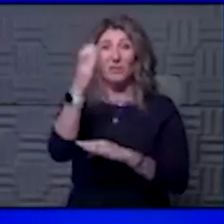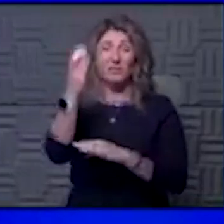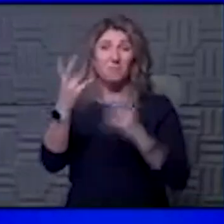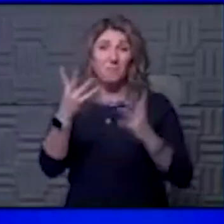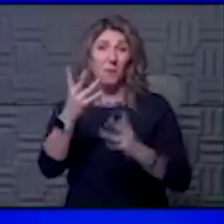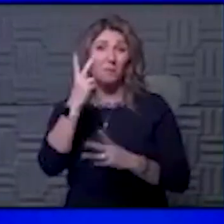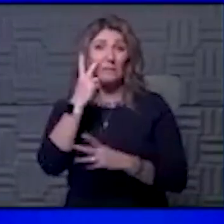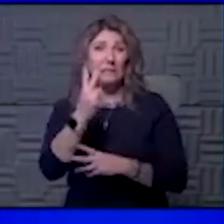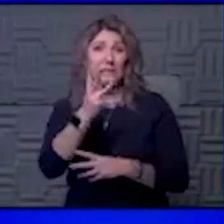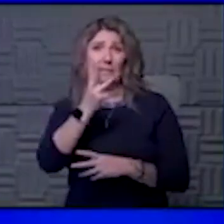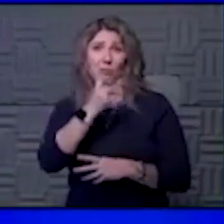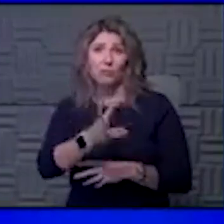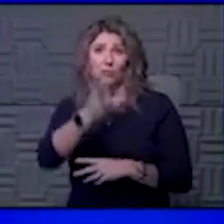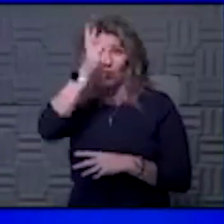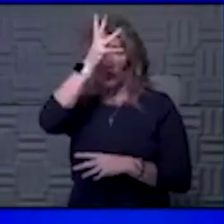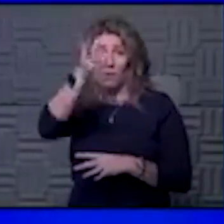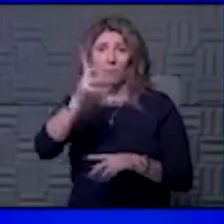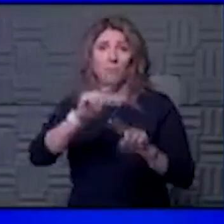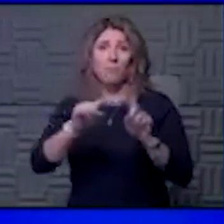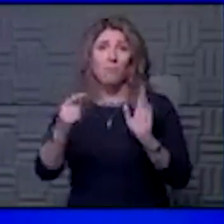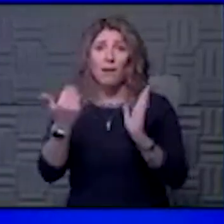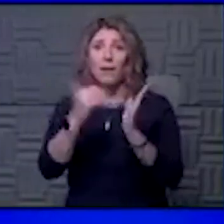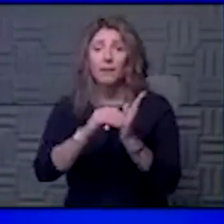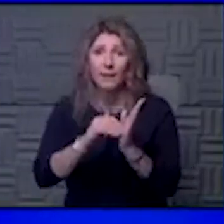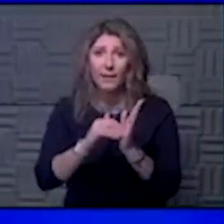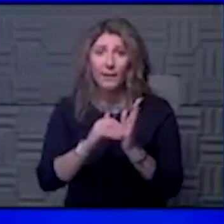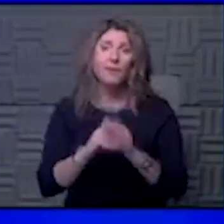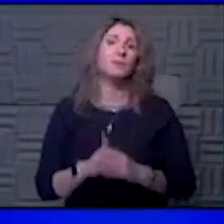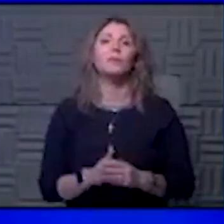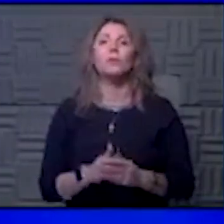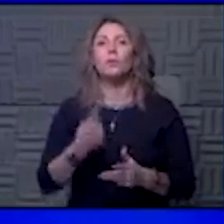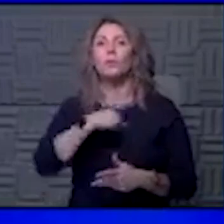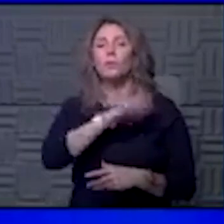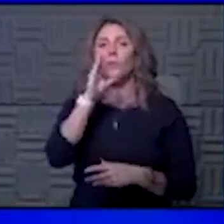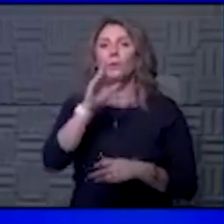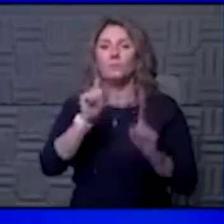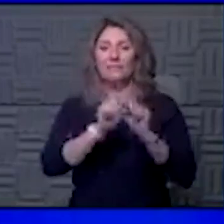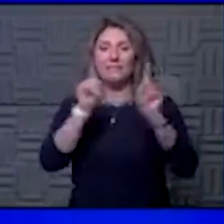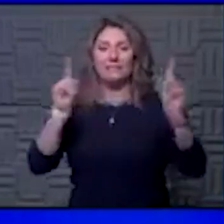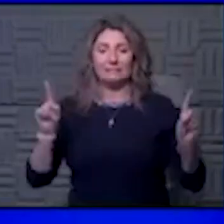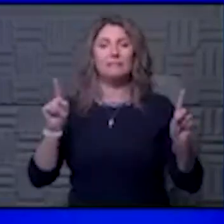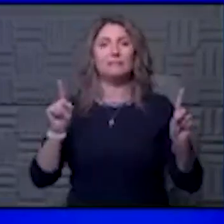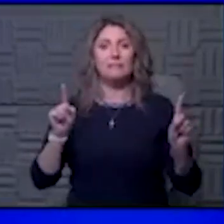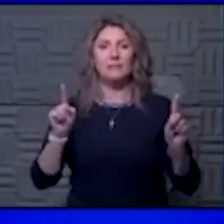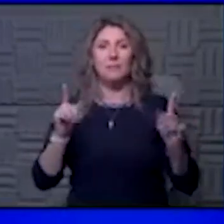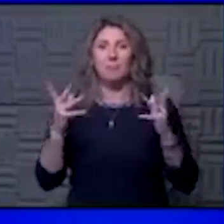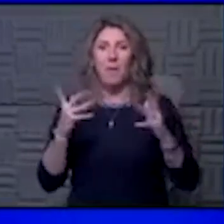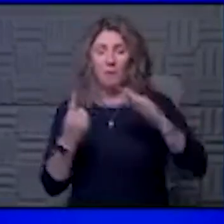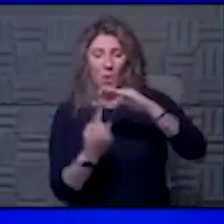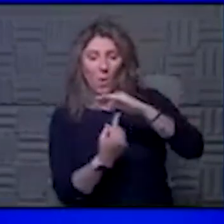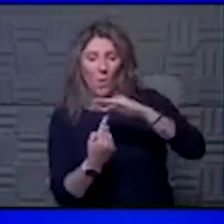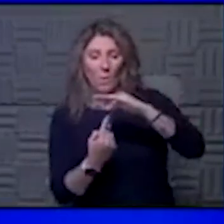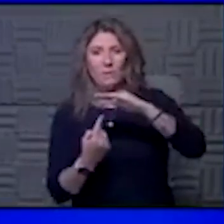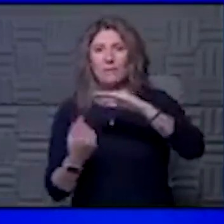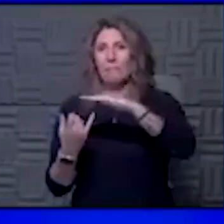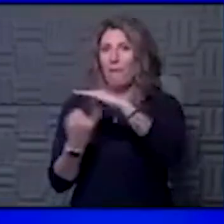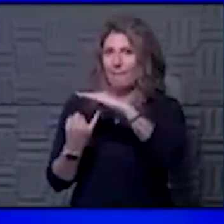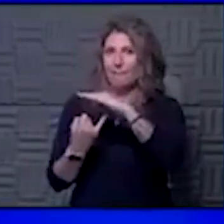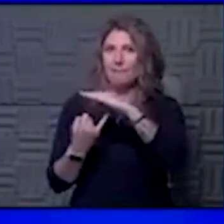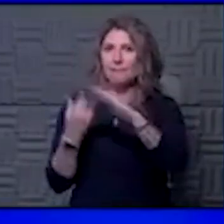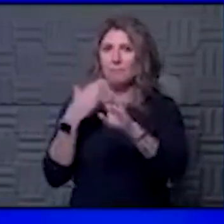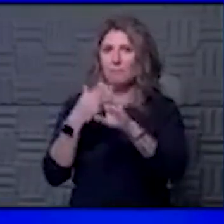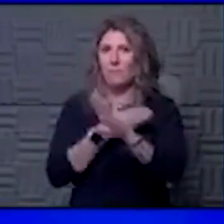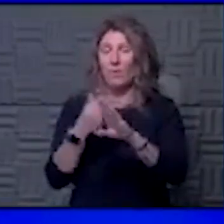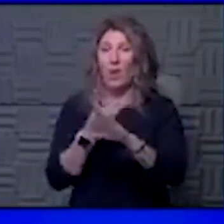grandparents. But again, we'll be distancing as much as possible, probably quarantining or isolating before and